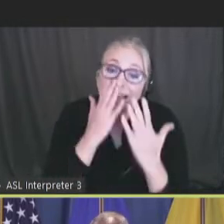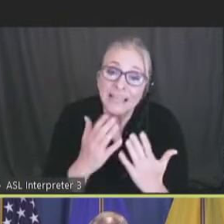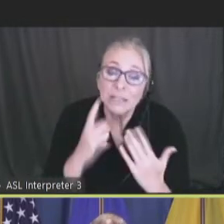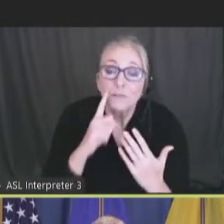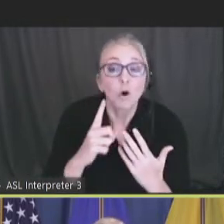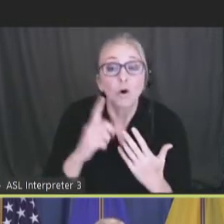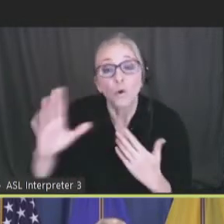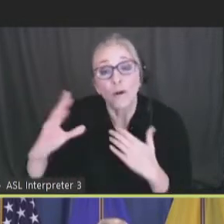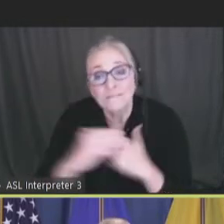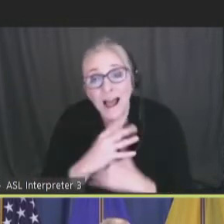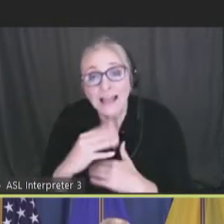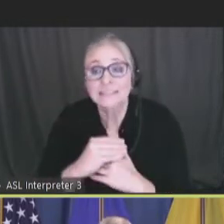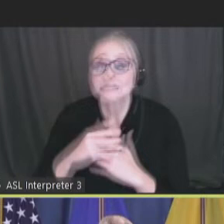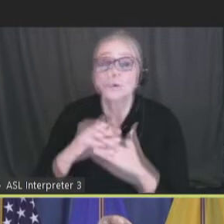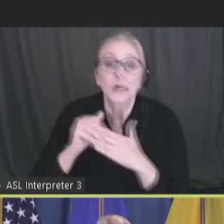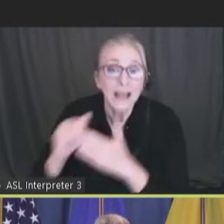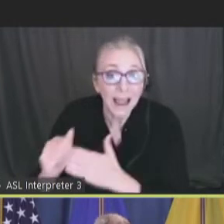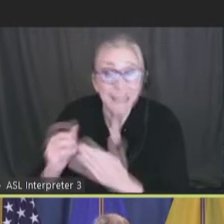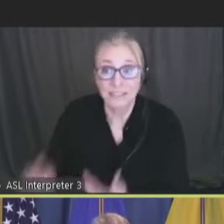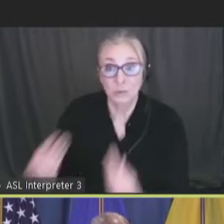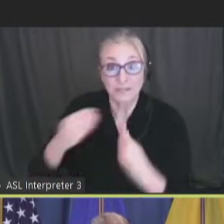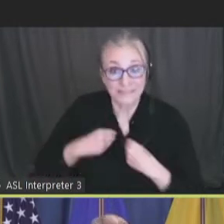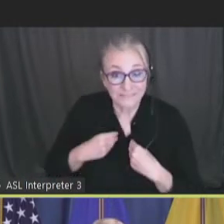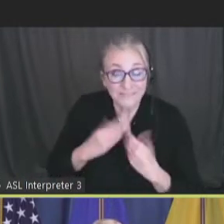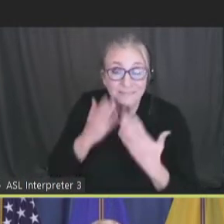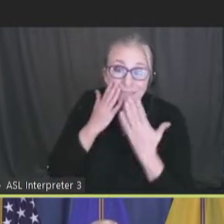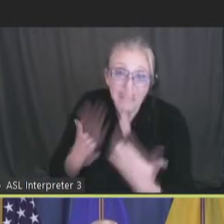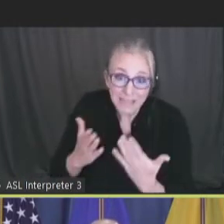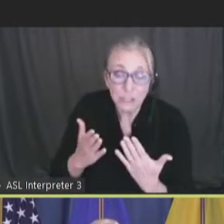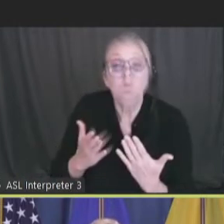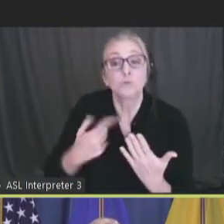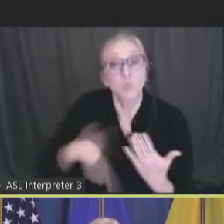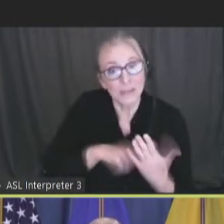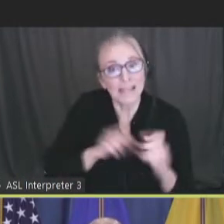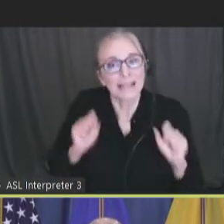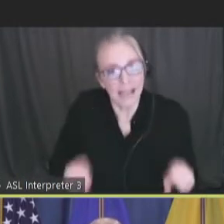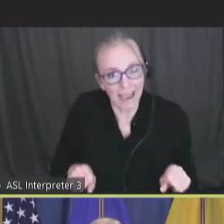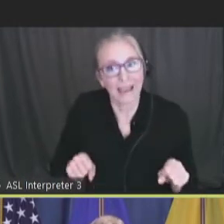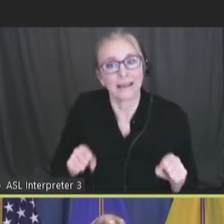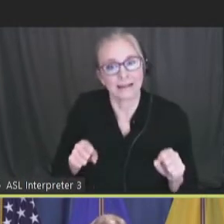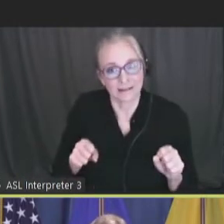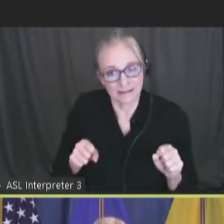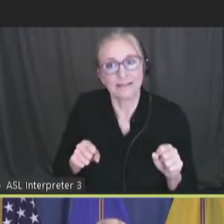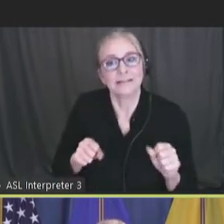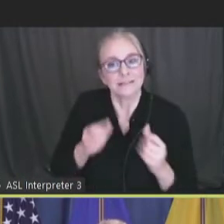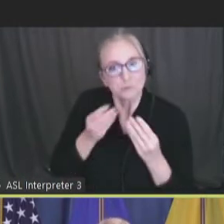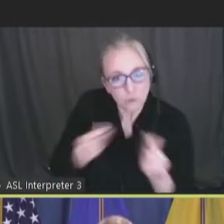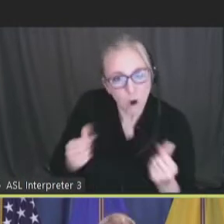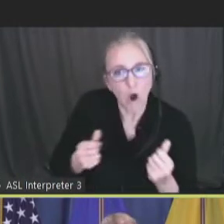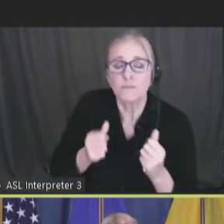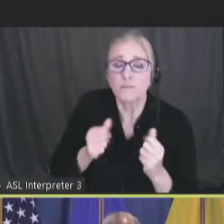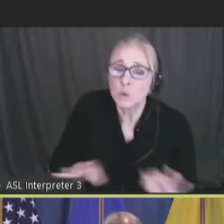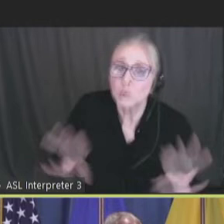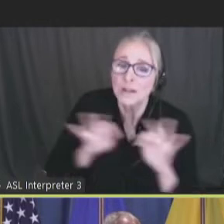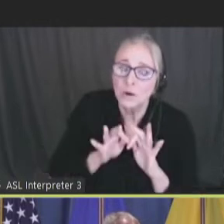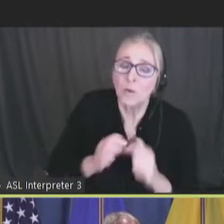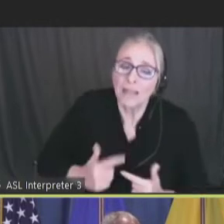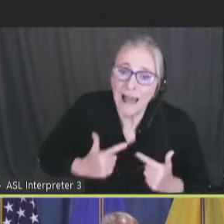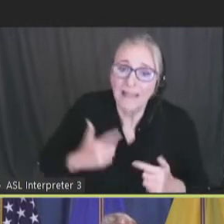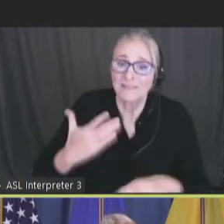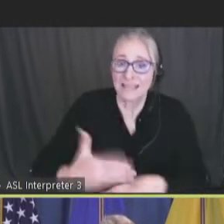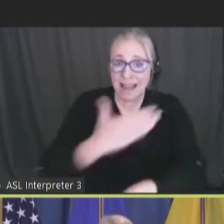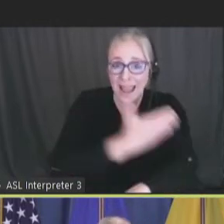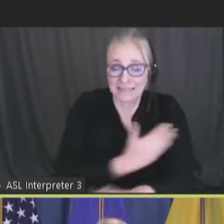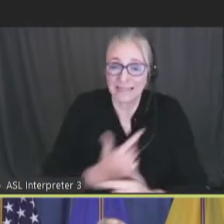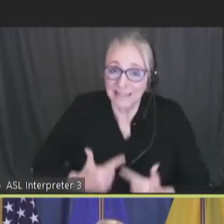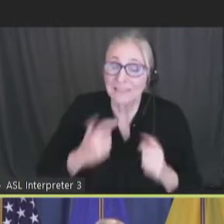advice and the guidance that you provide to us in order to address the critical life-enhancing and